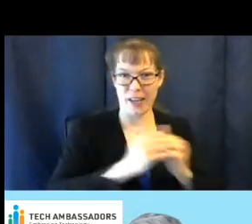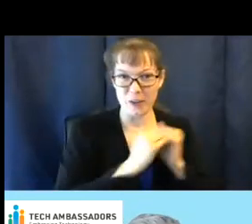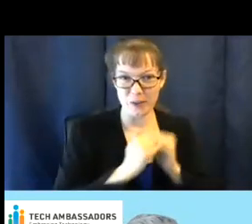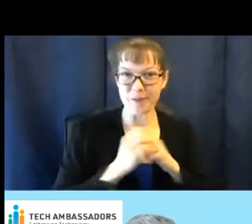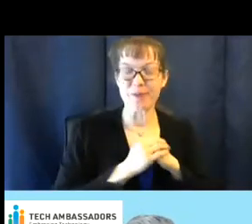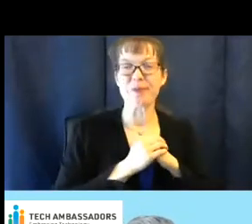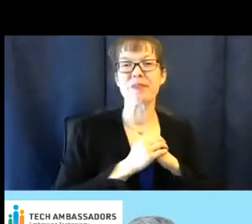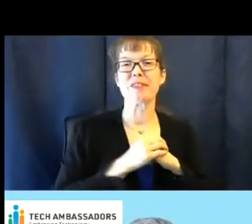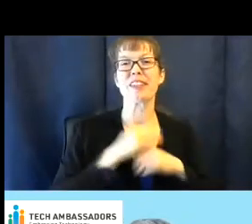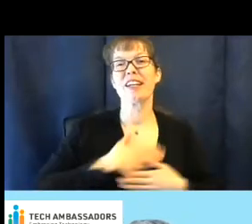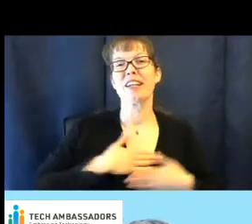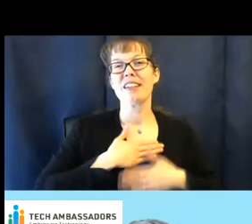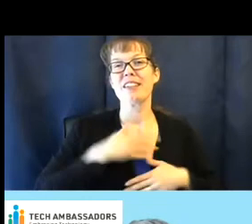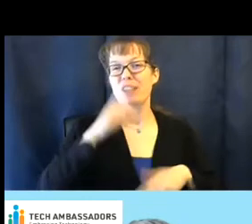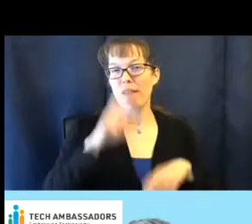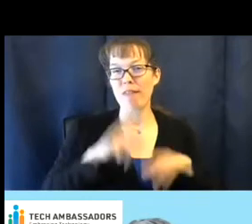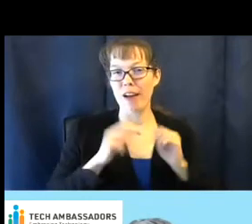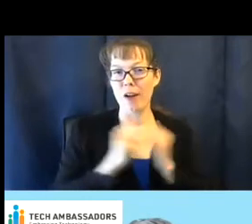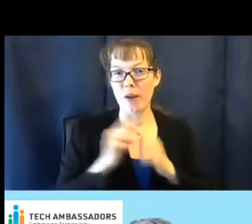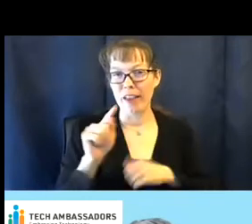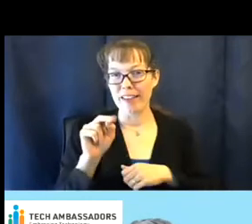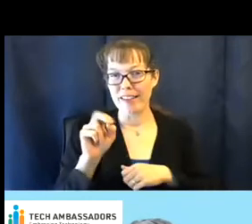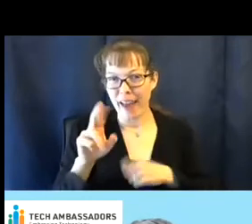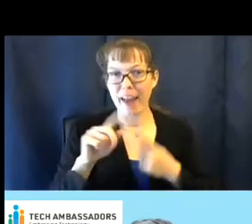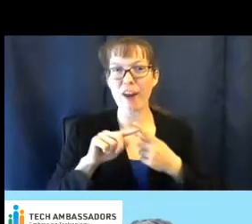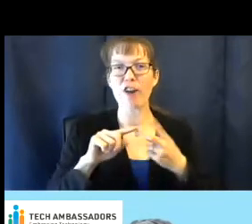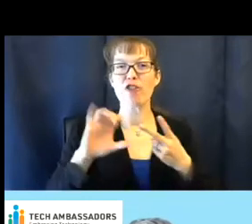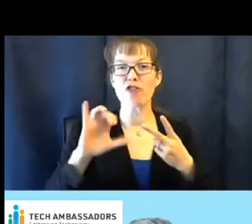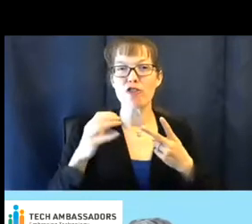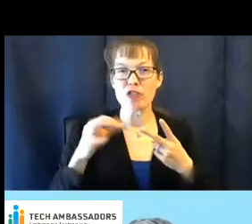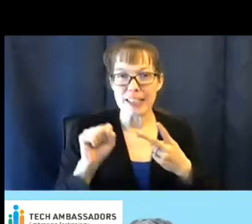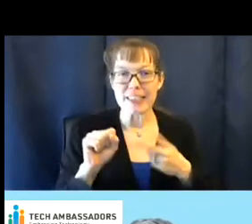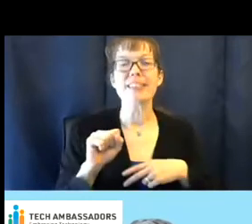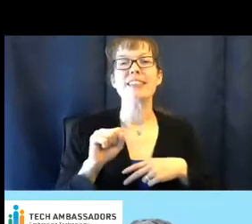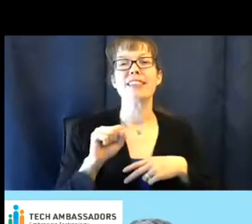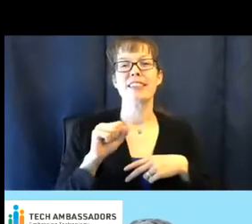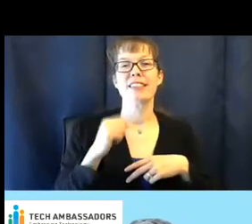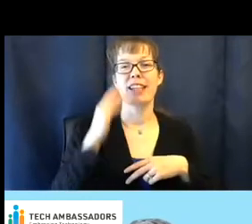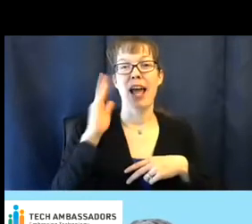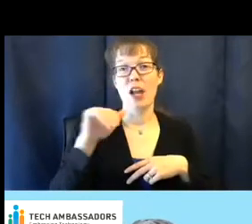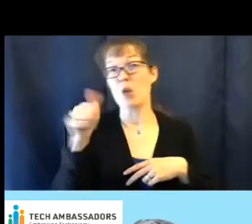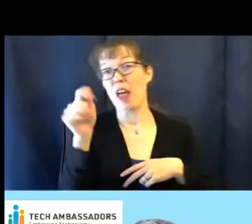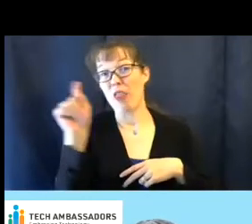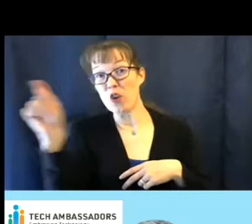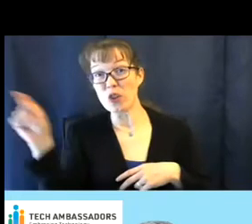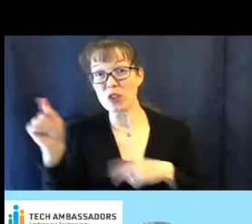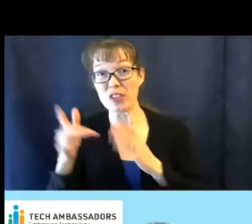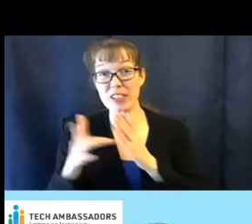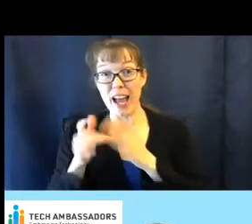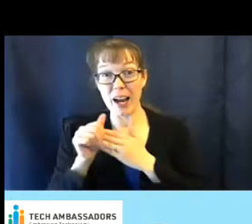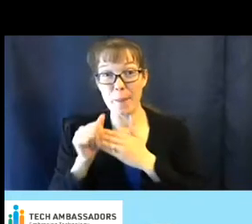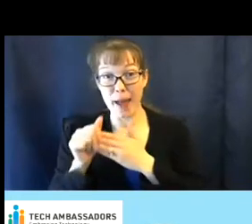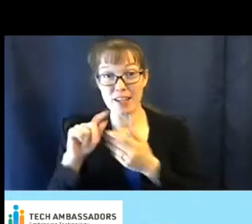so much fun with Tanner, Chris. I knew the other Tech Ambassador friends, my Tech